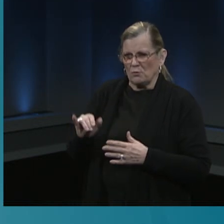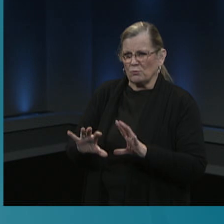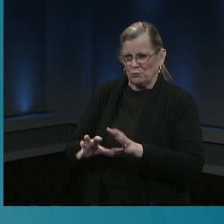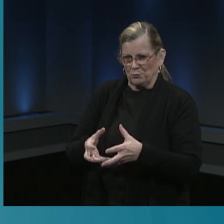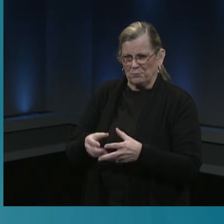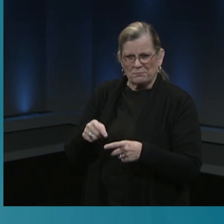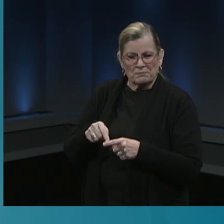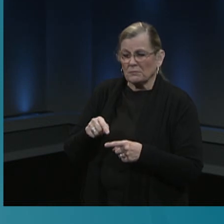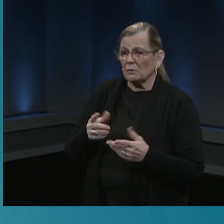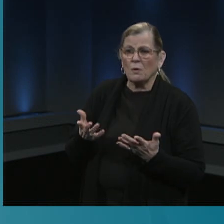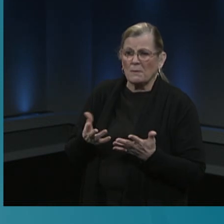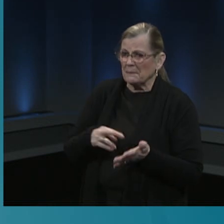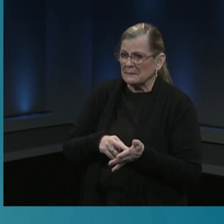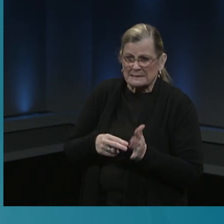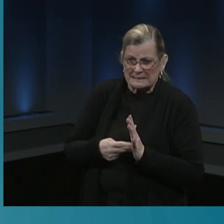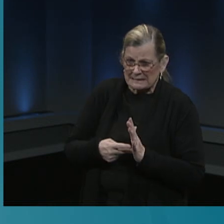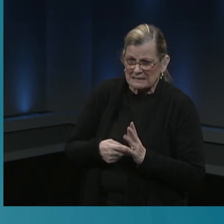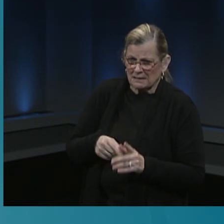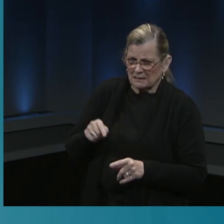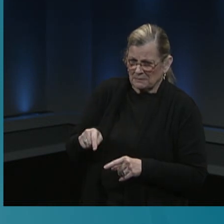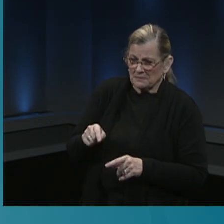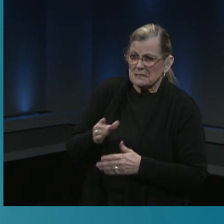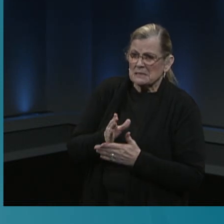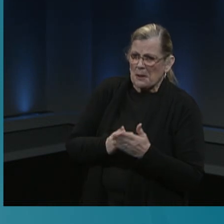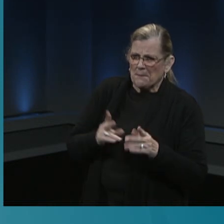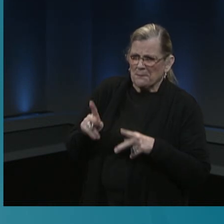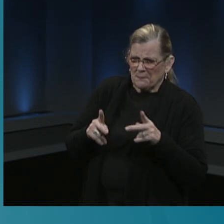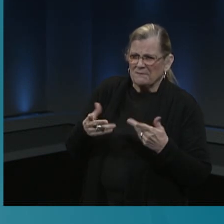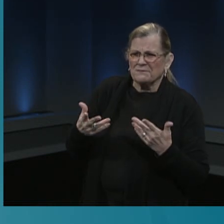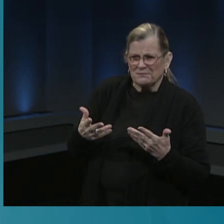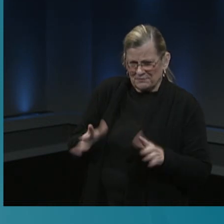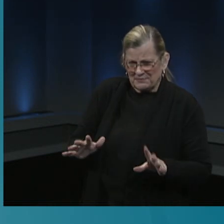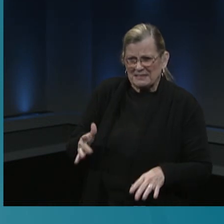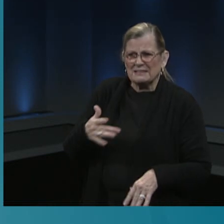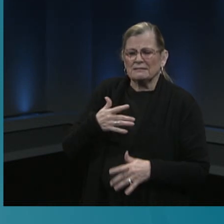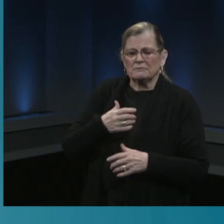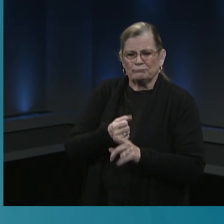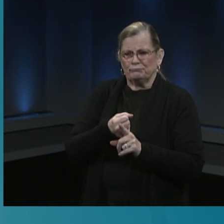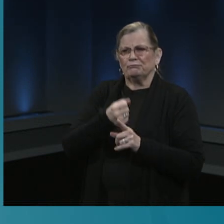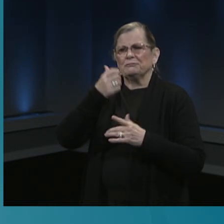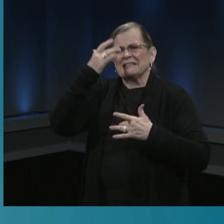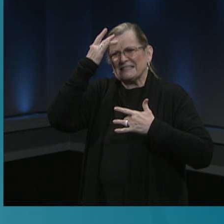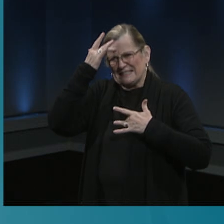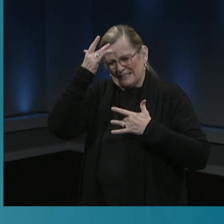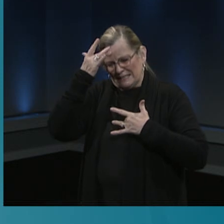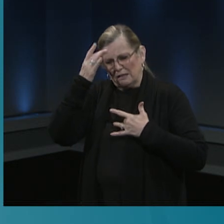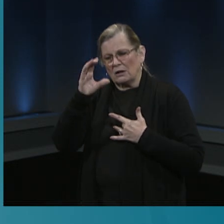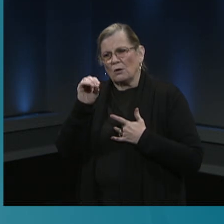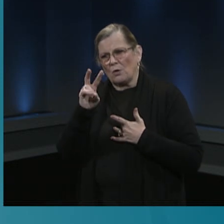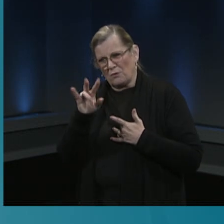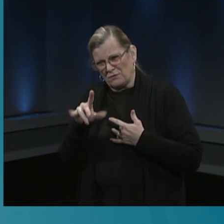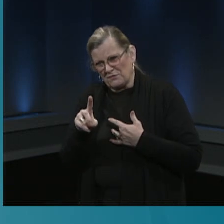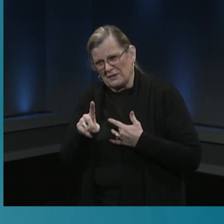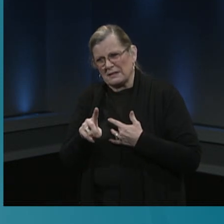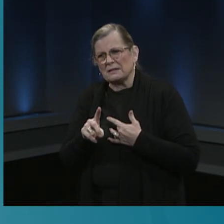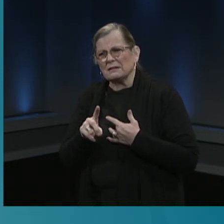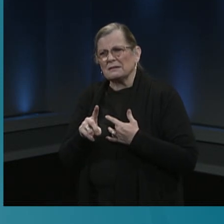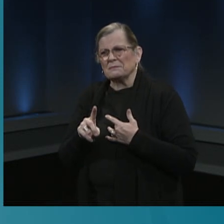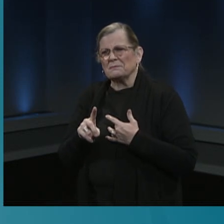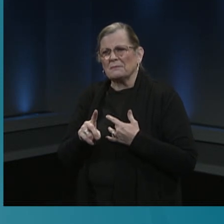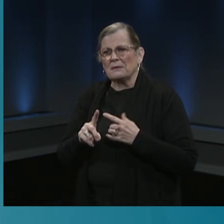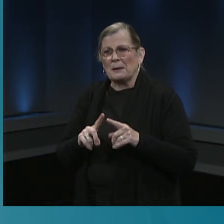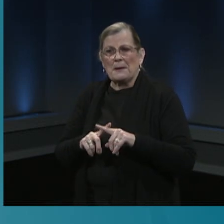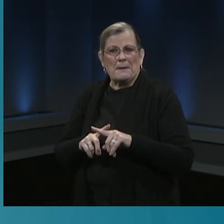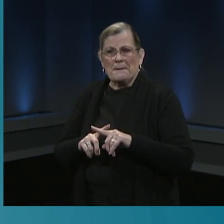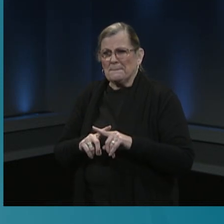in the vaccine group who did develop COVID disease, that in general, this disease was much